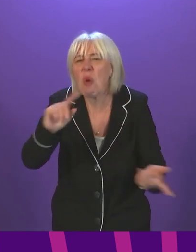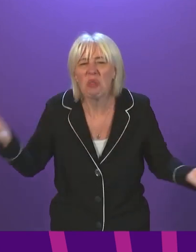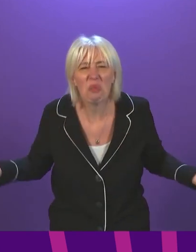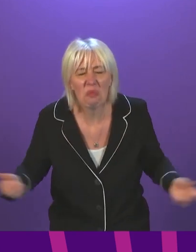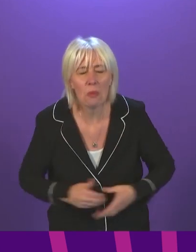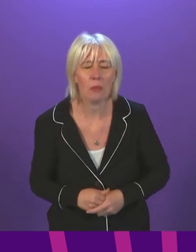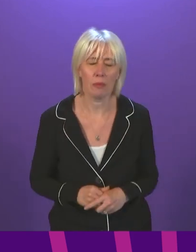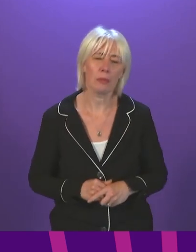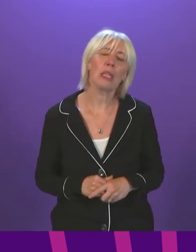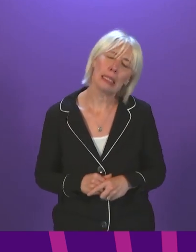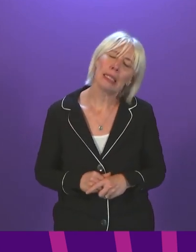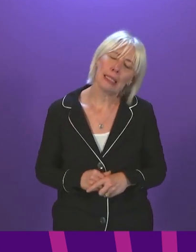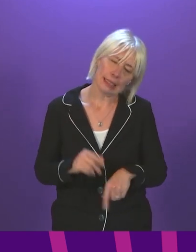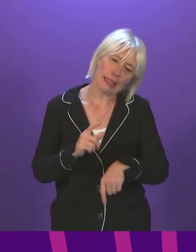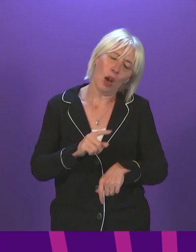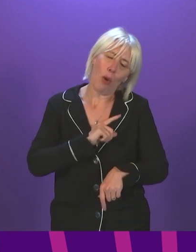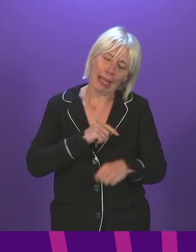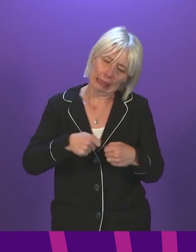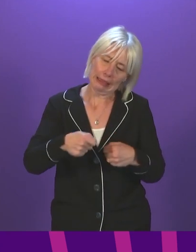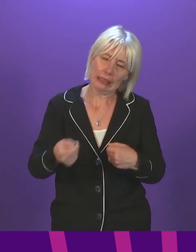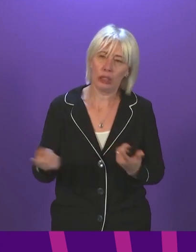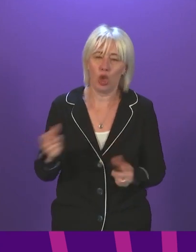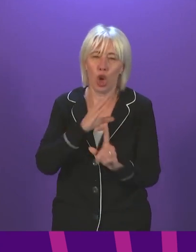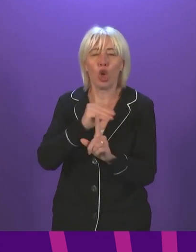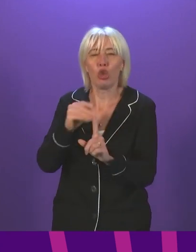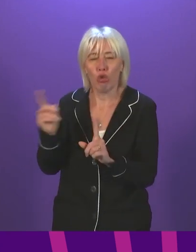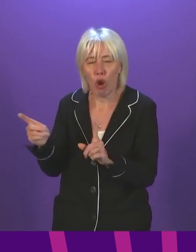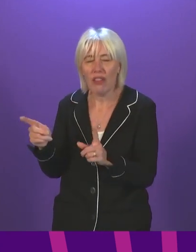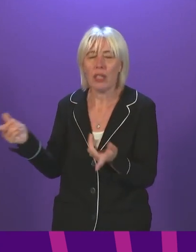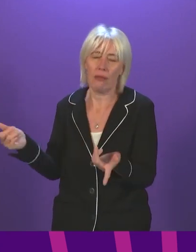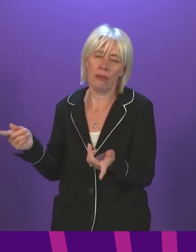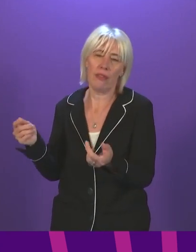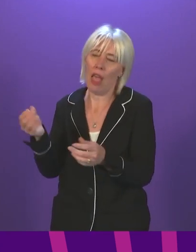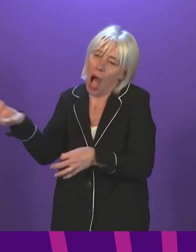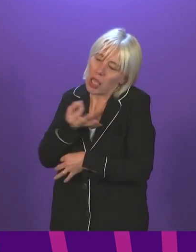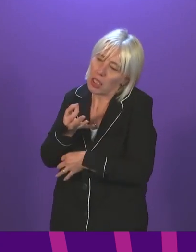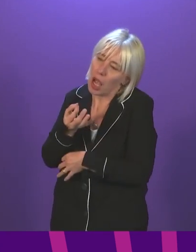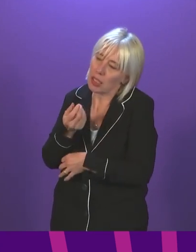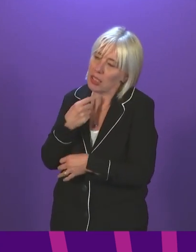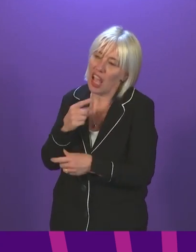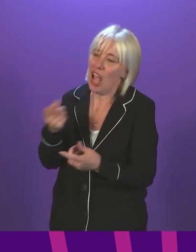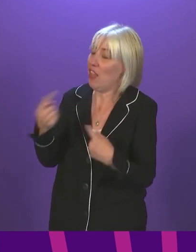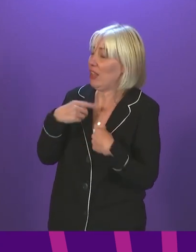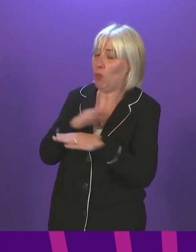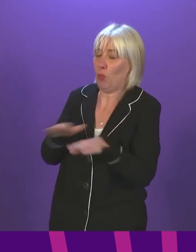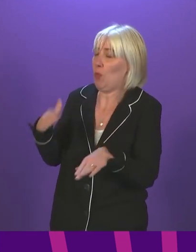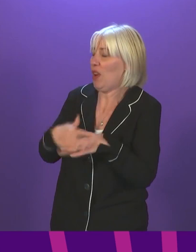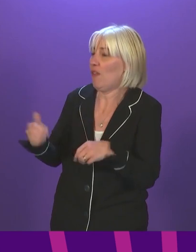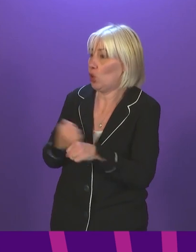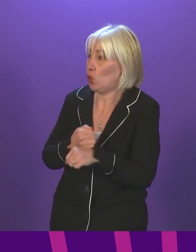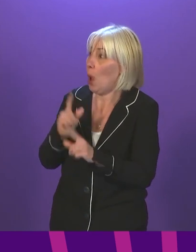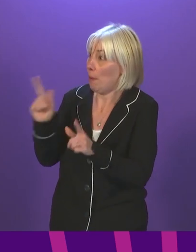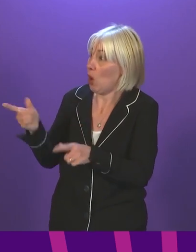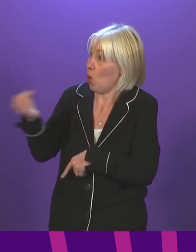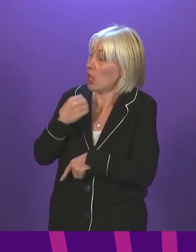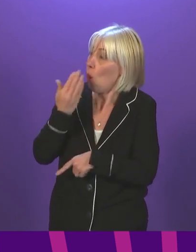It's taken a bit of time because we're doing what Conservative members usually ask us to do and say we don't do enough, which is consulting with the businesses